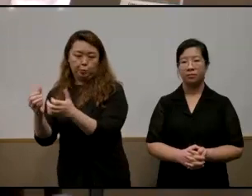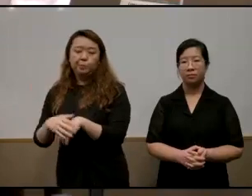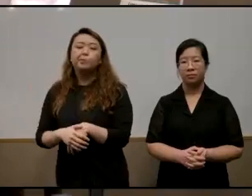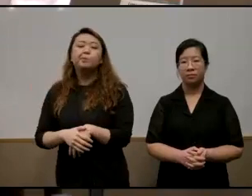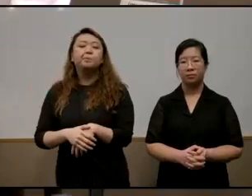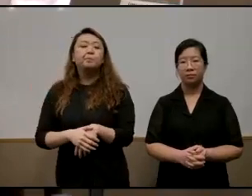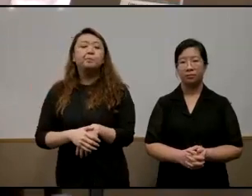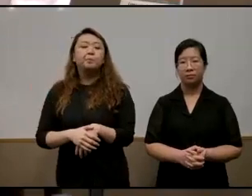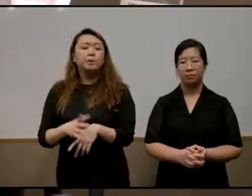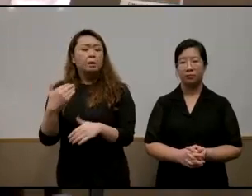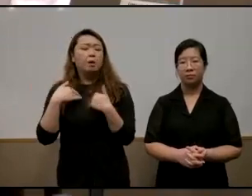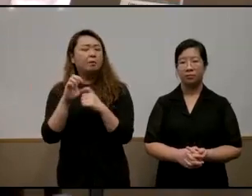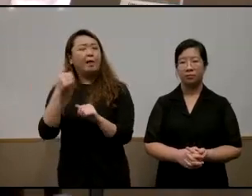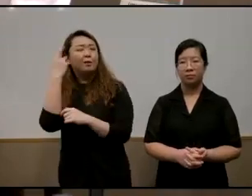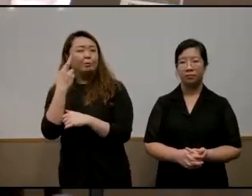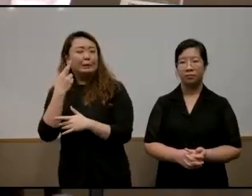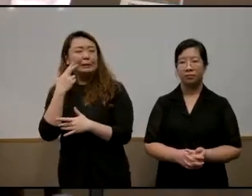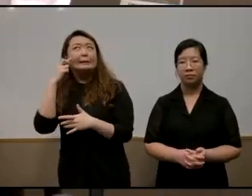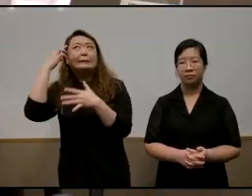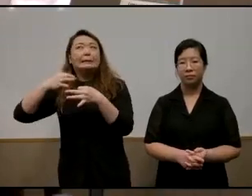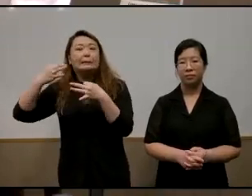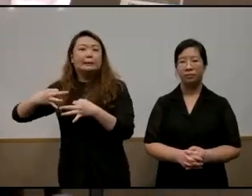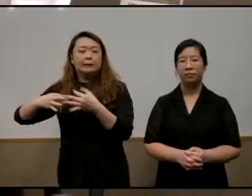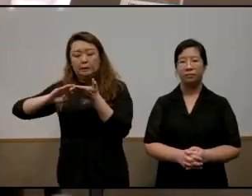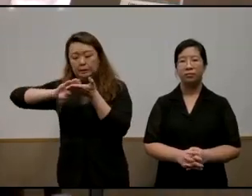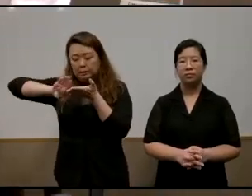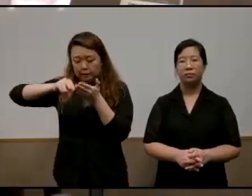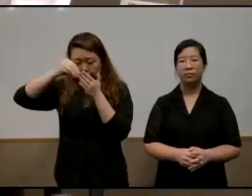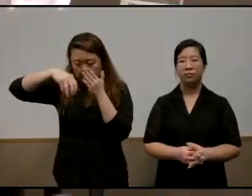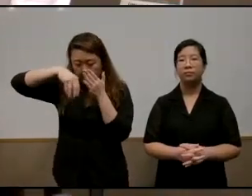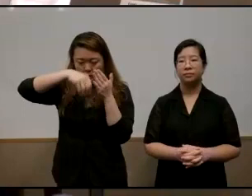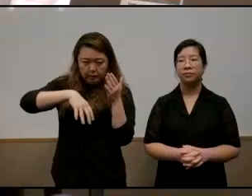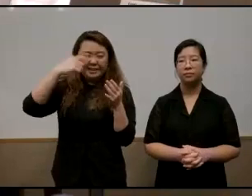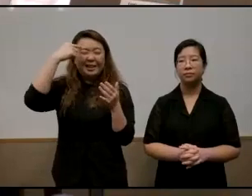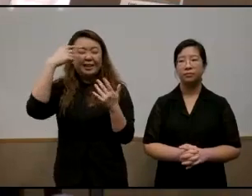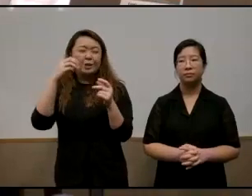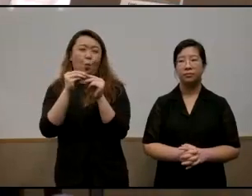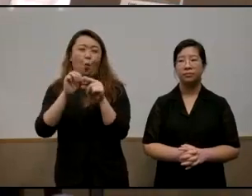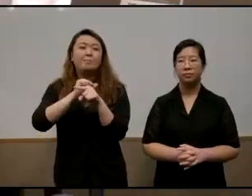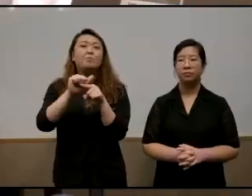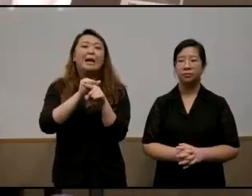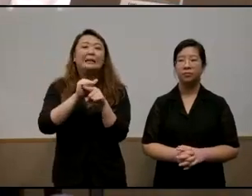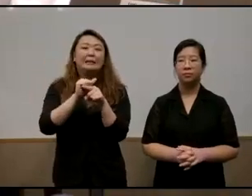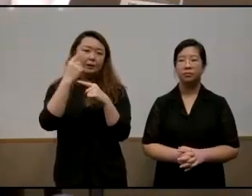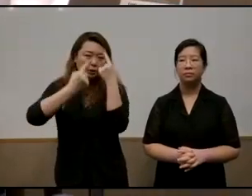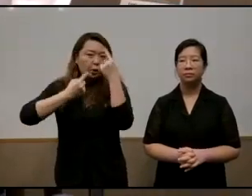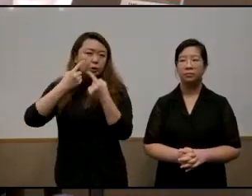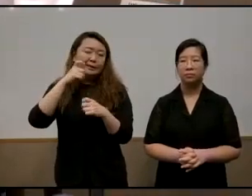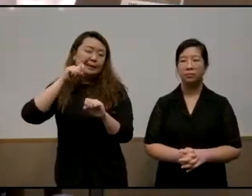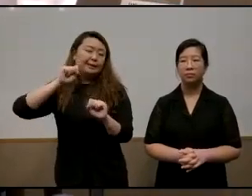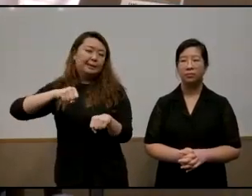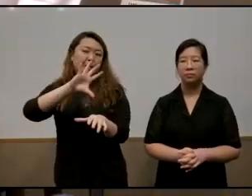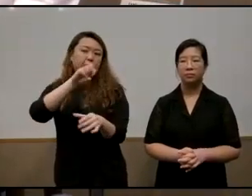and then the kind of other reason was just a decision to kind of limit the scope of my work because i i guess just a practical kind of um consideration that i couldn't include